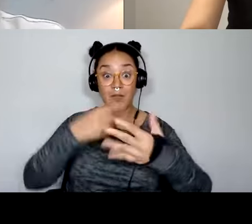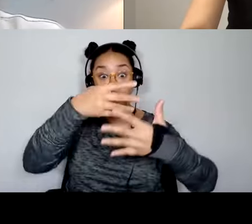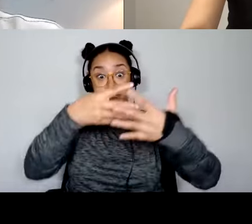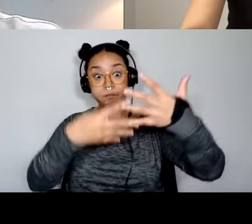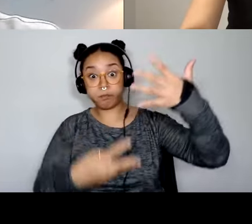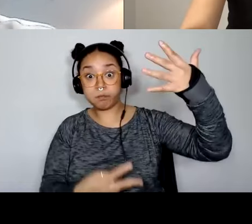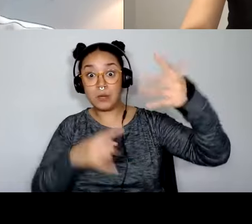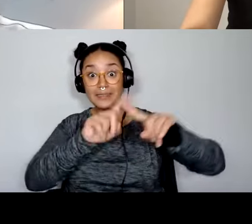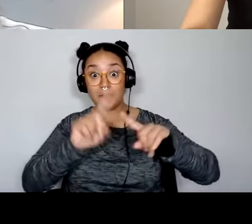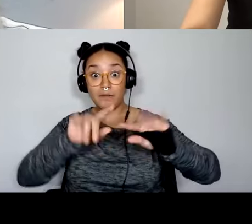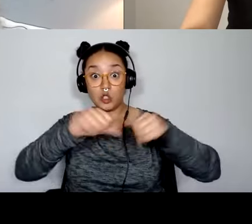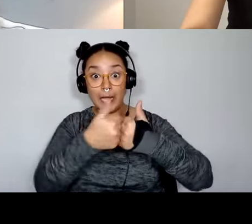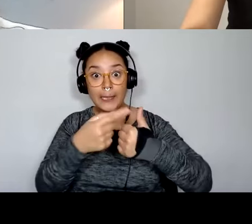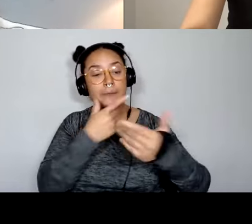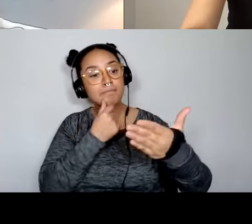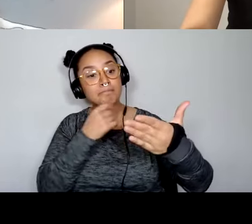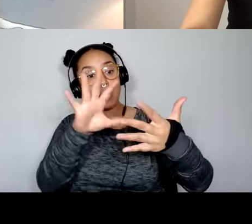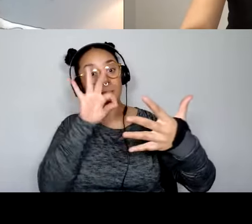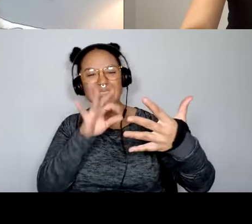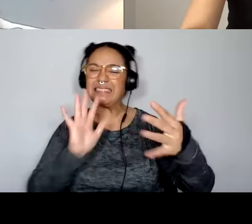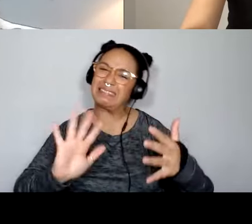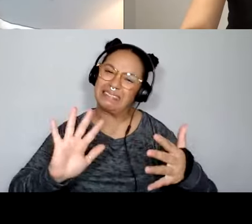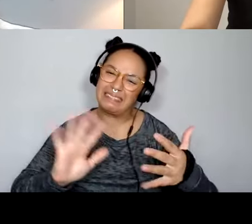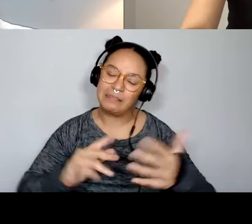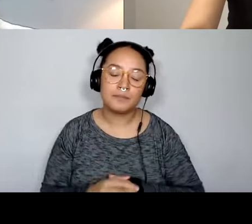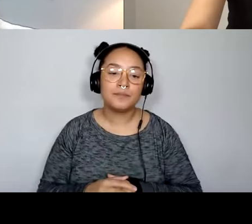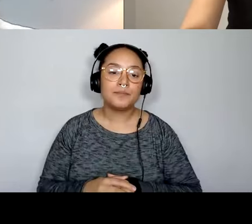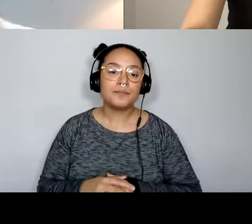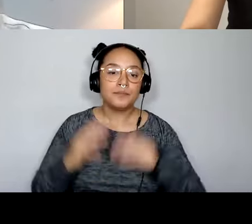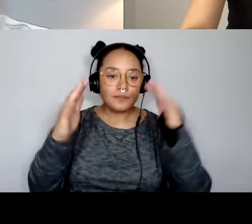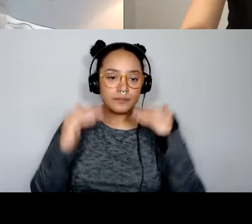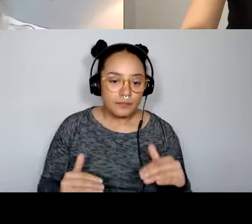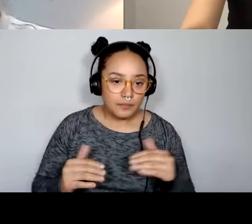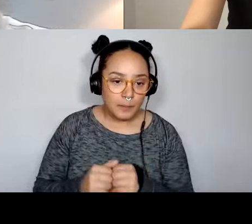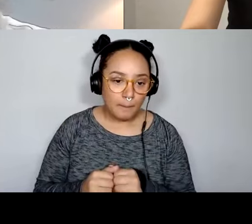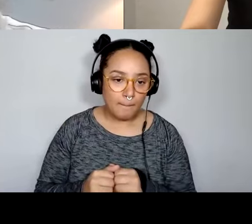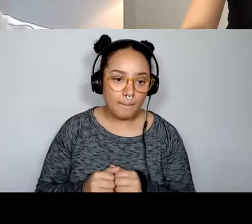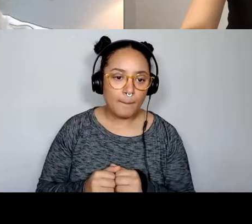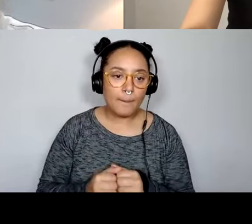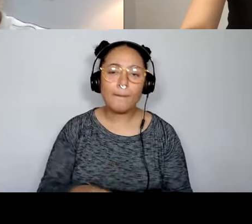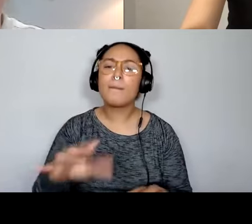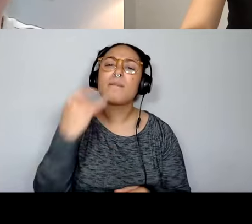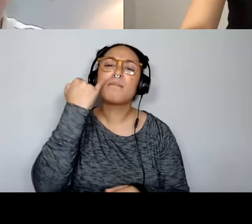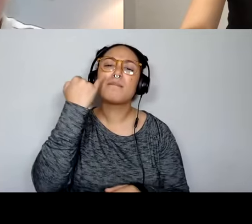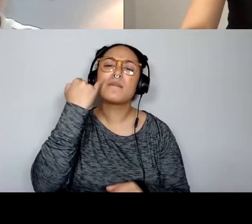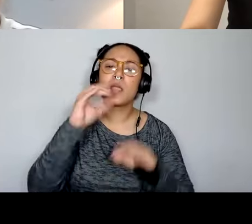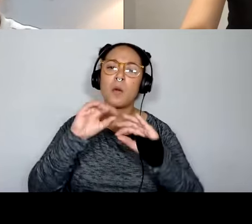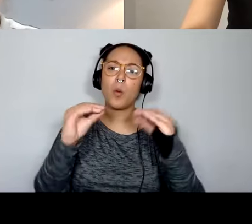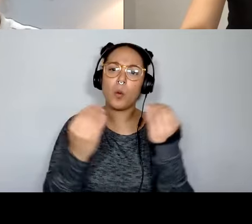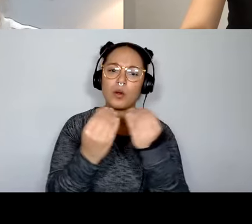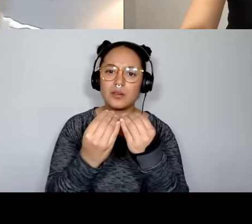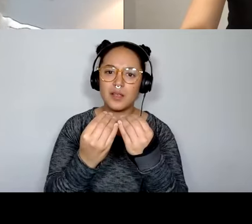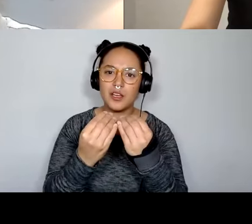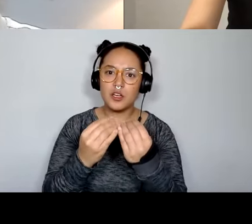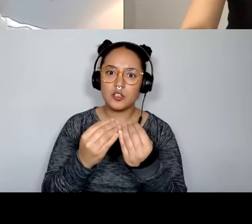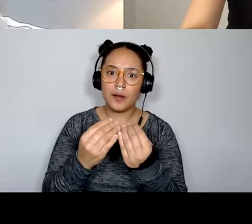What if we ask, what if they ask the, what if what the organization asks is beyond the skills being